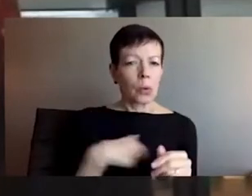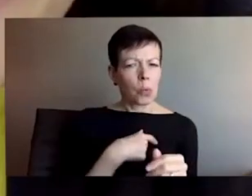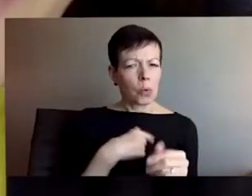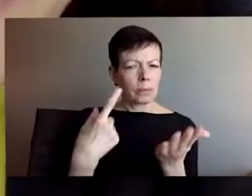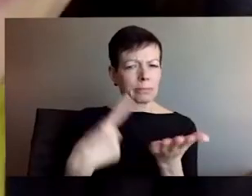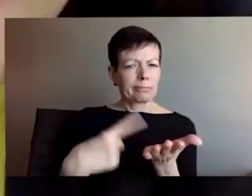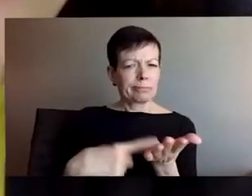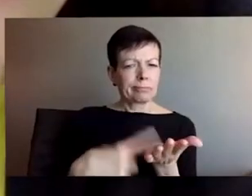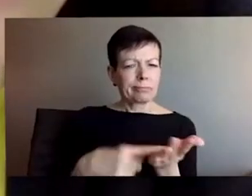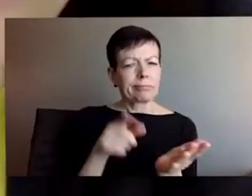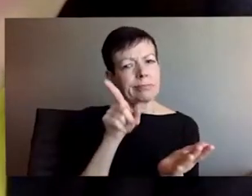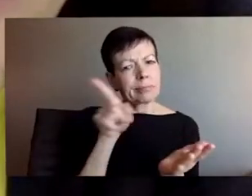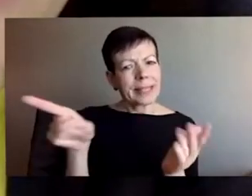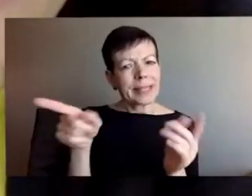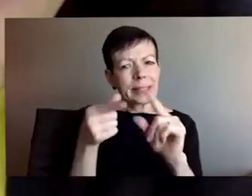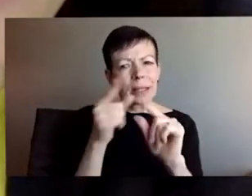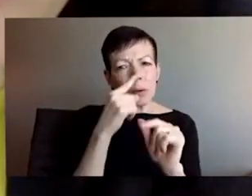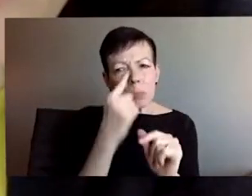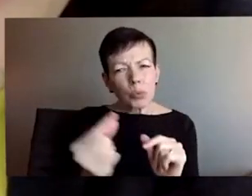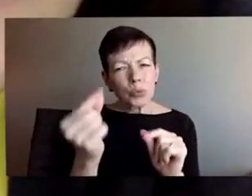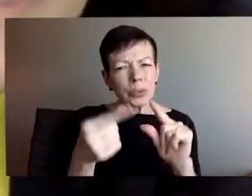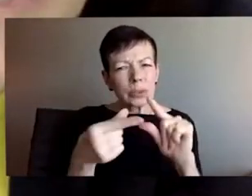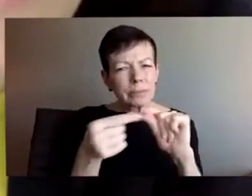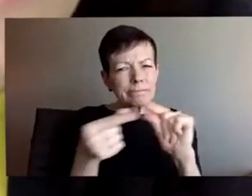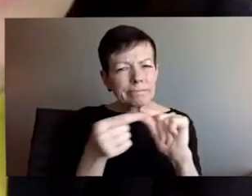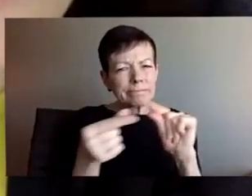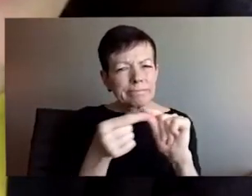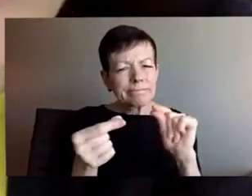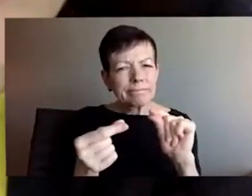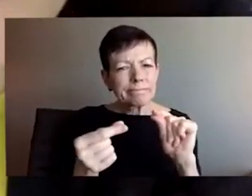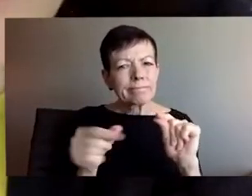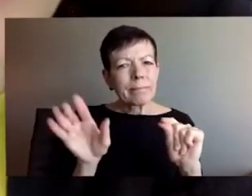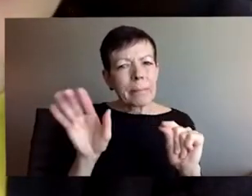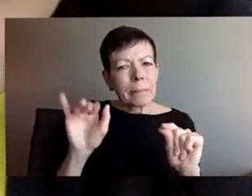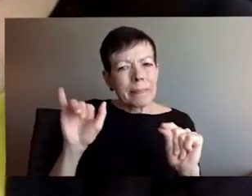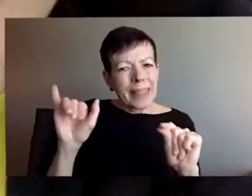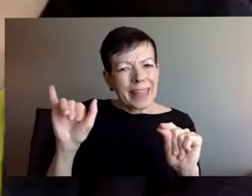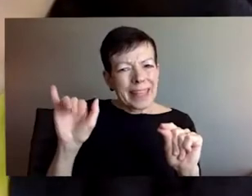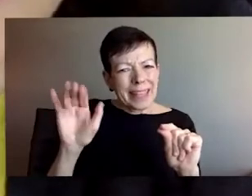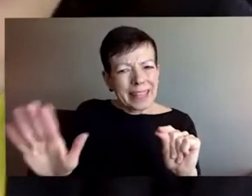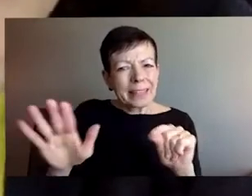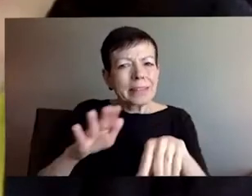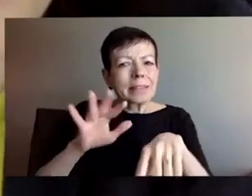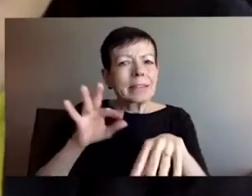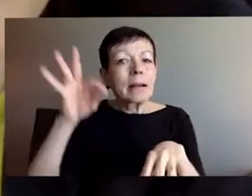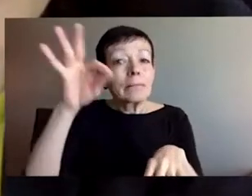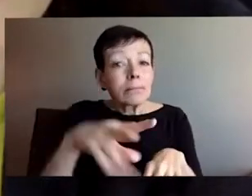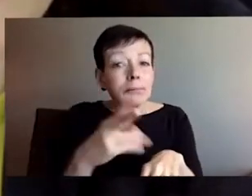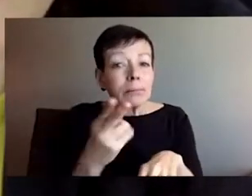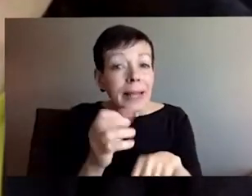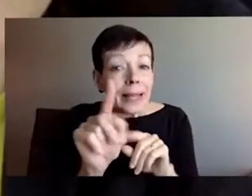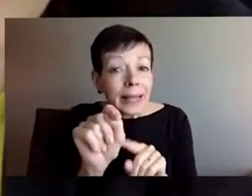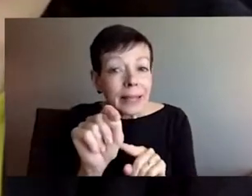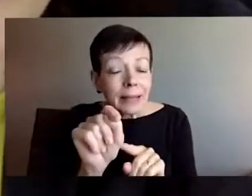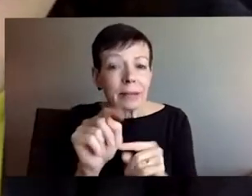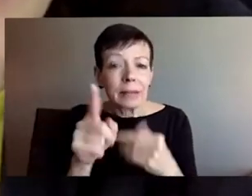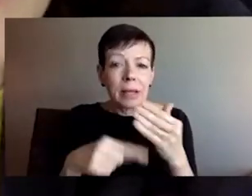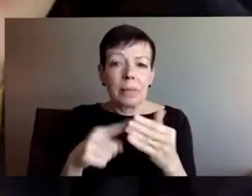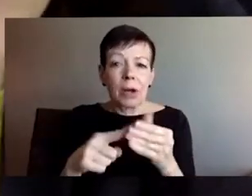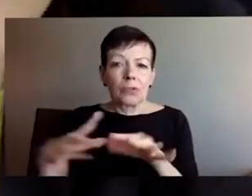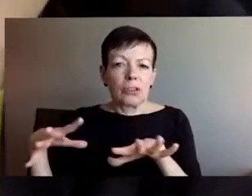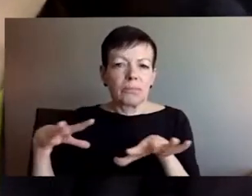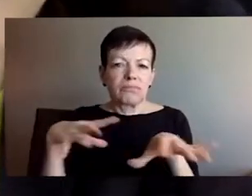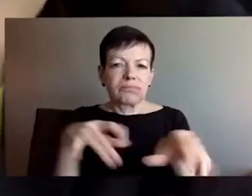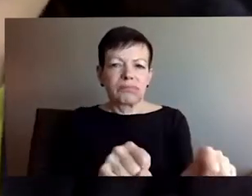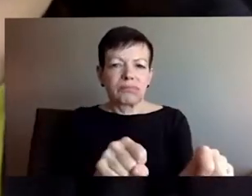If, if I may ask, would you care to, uh, to sort of speak a bit to some of those, um, because I think a lot has been talked about in the, in the Western